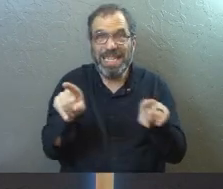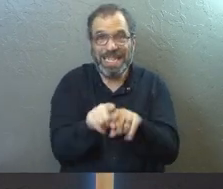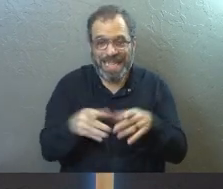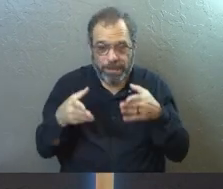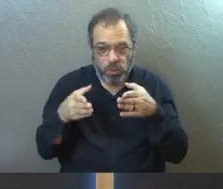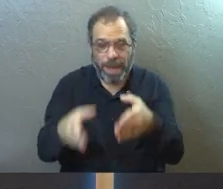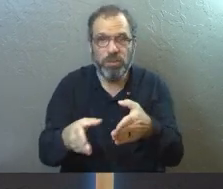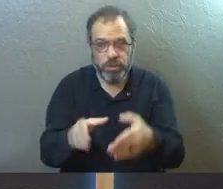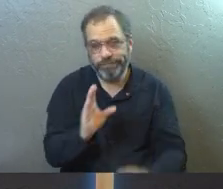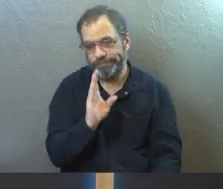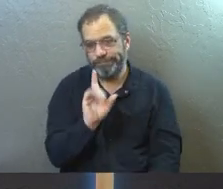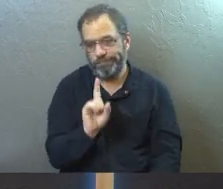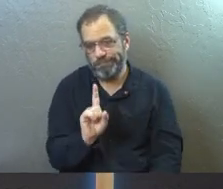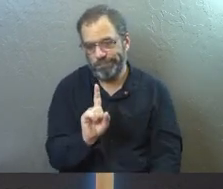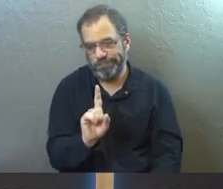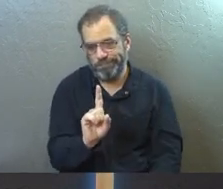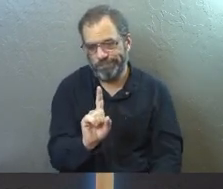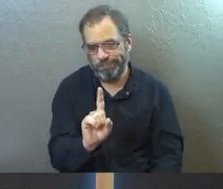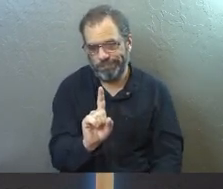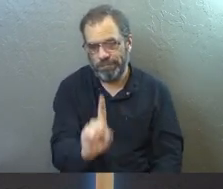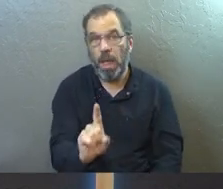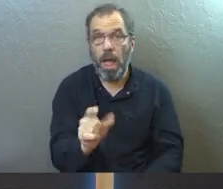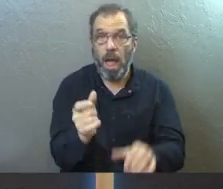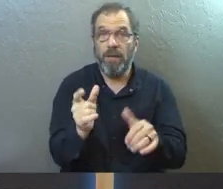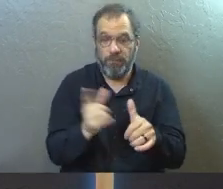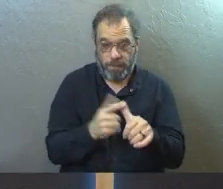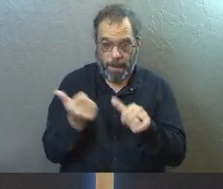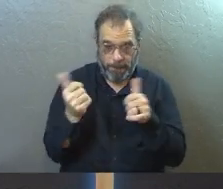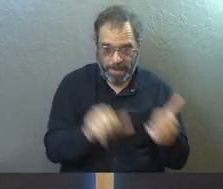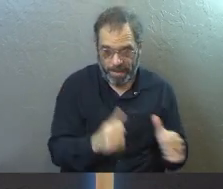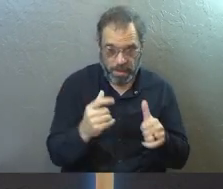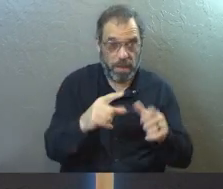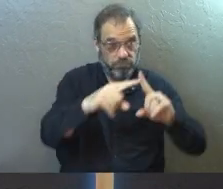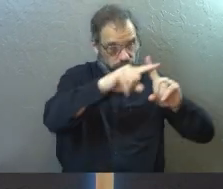direction. Baptism is the first step.